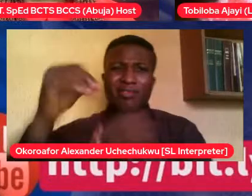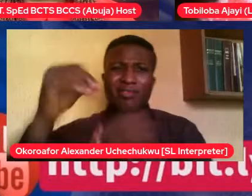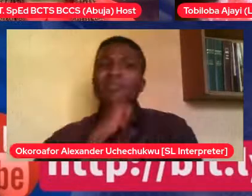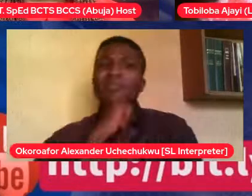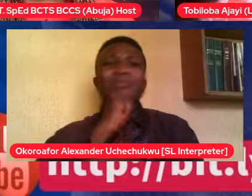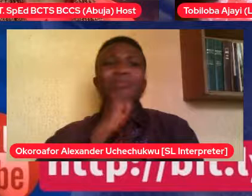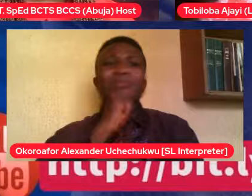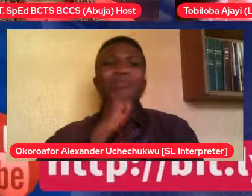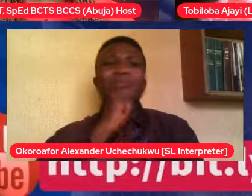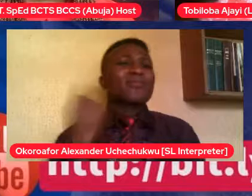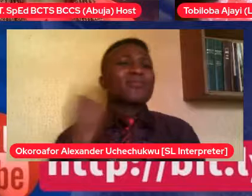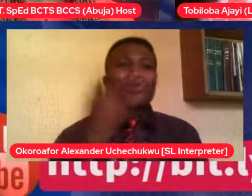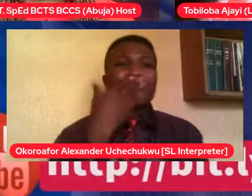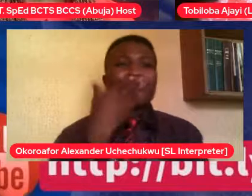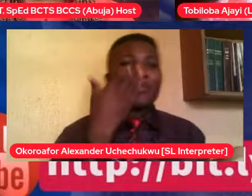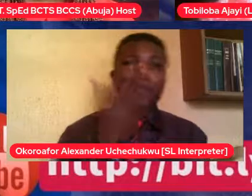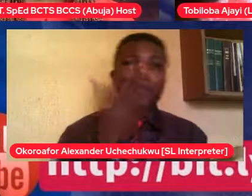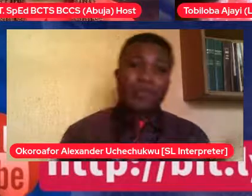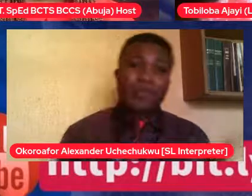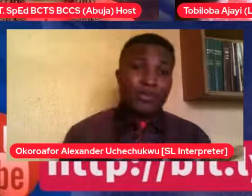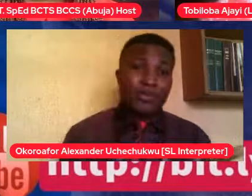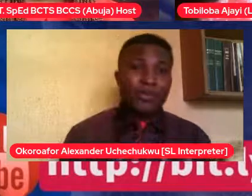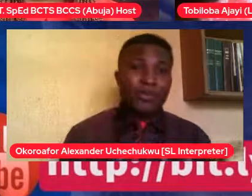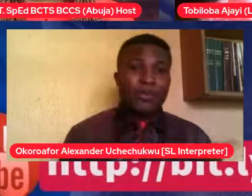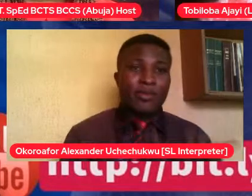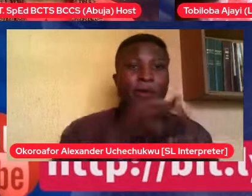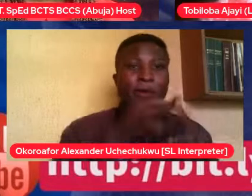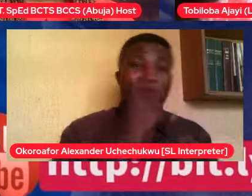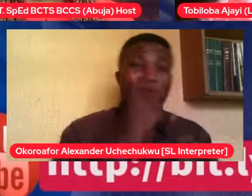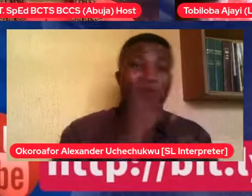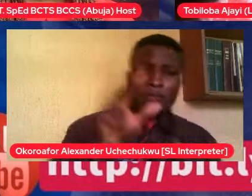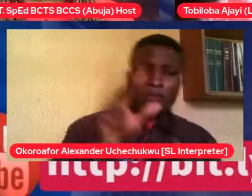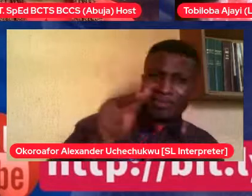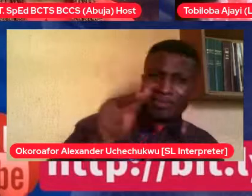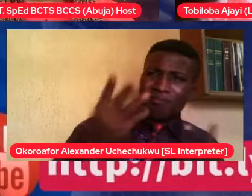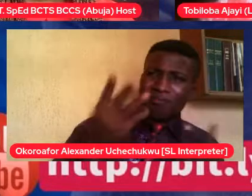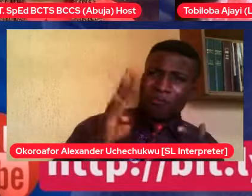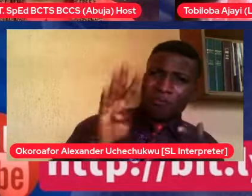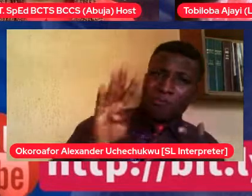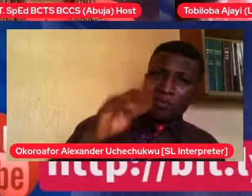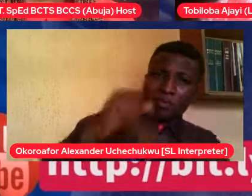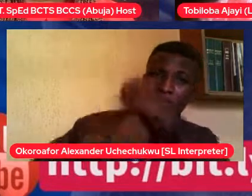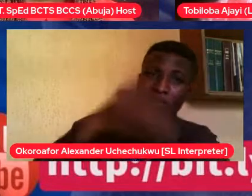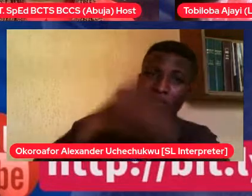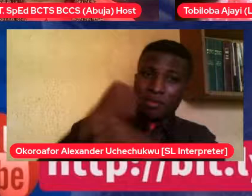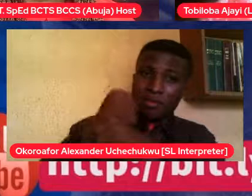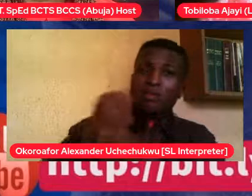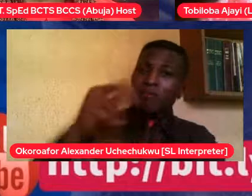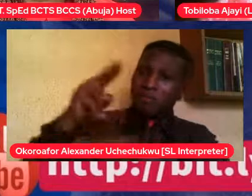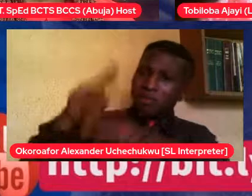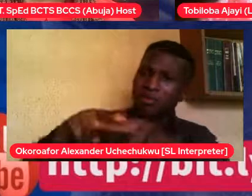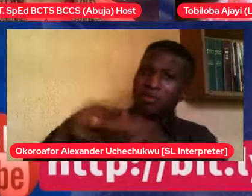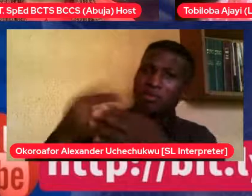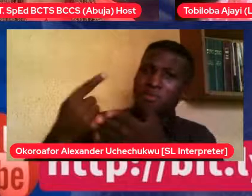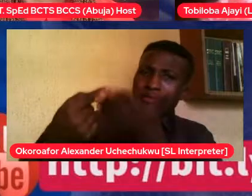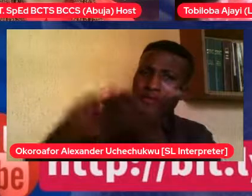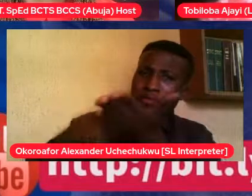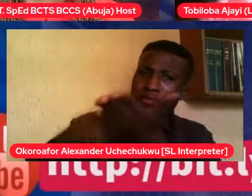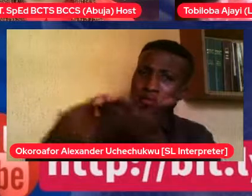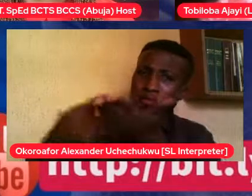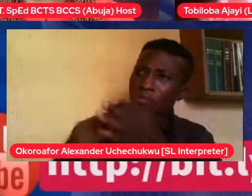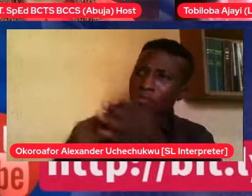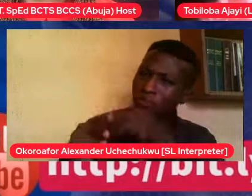sex. Let's talk to them about, okay, who do you like in school? Is there any person you're beginning to like? What's her name?